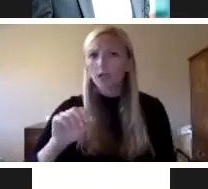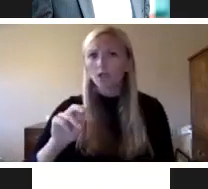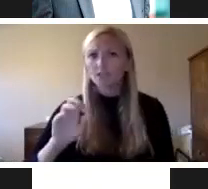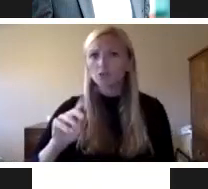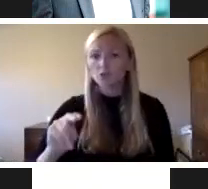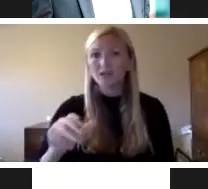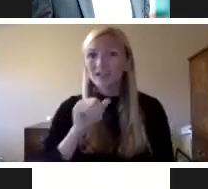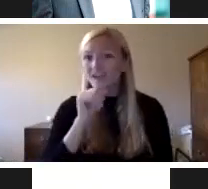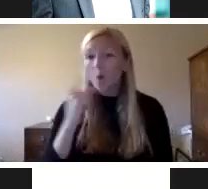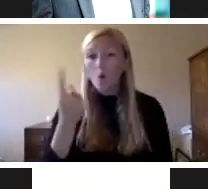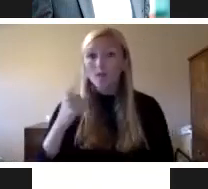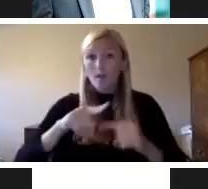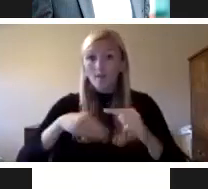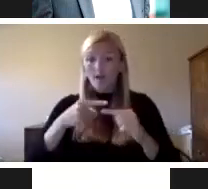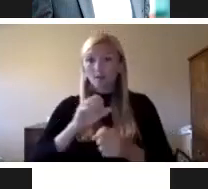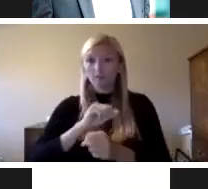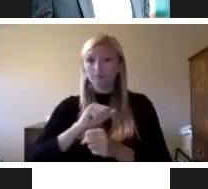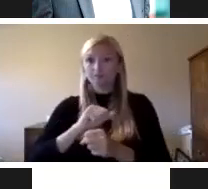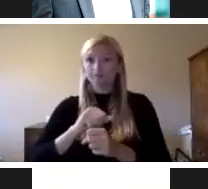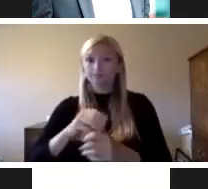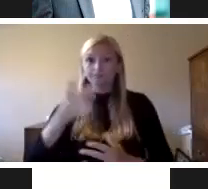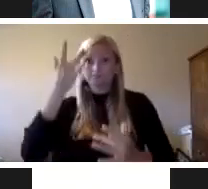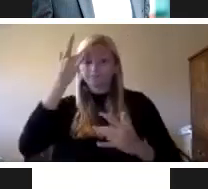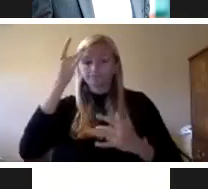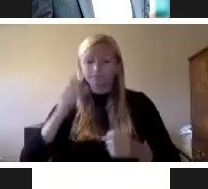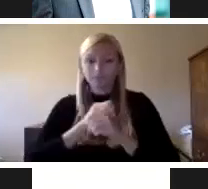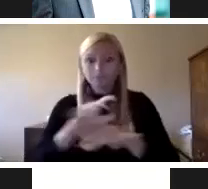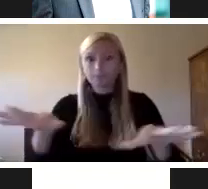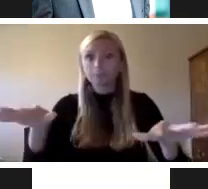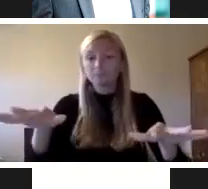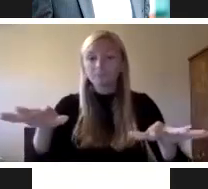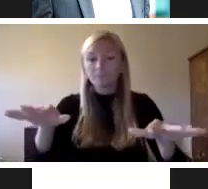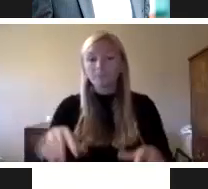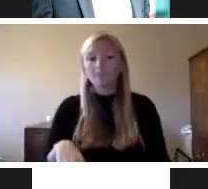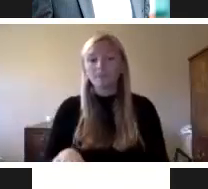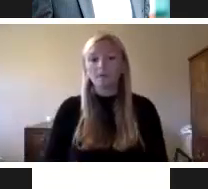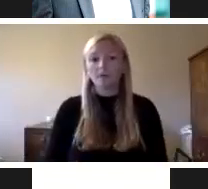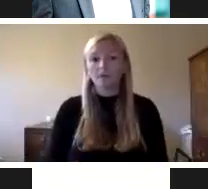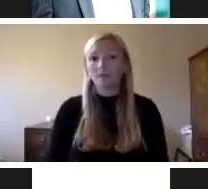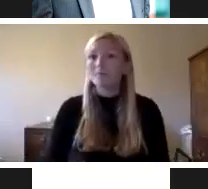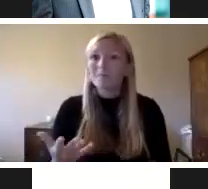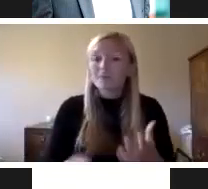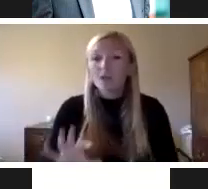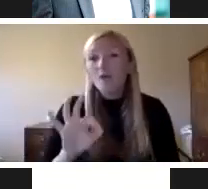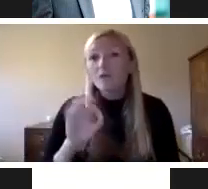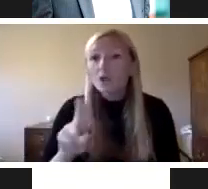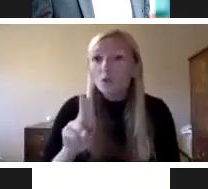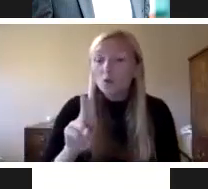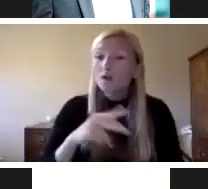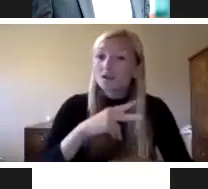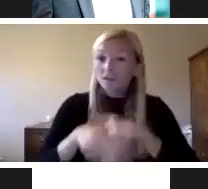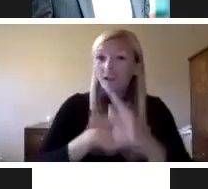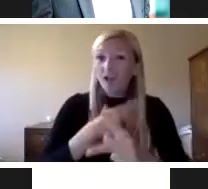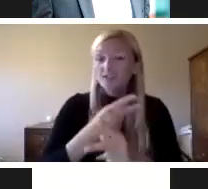talking just about pandemic so that you understand. Because pandemics are something that we, or even flu types of illness we've seen,